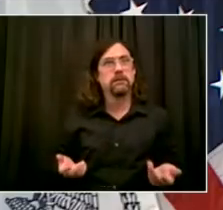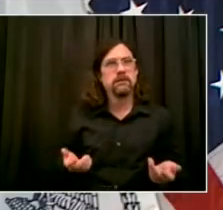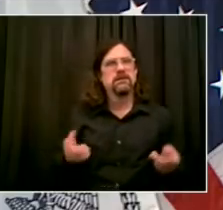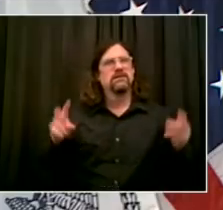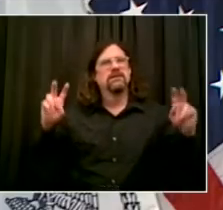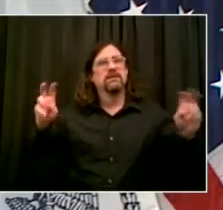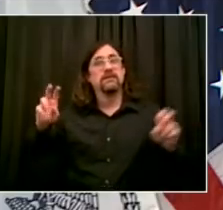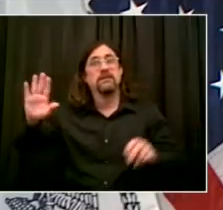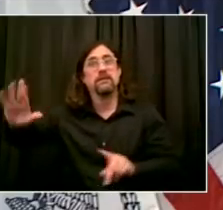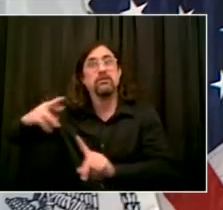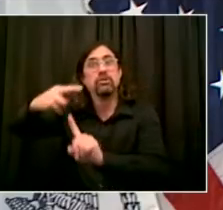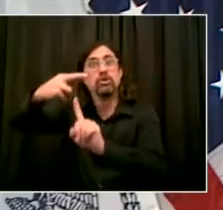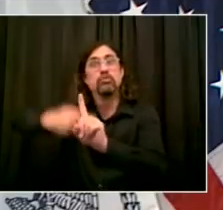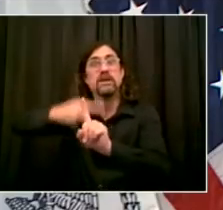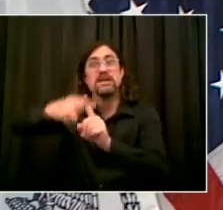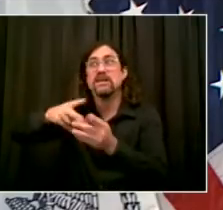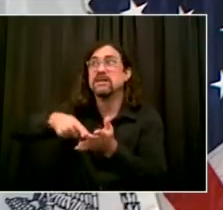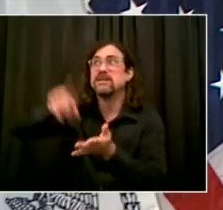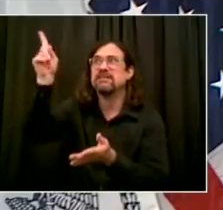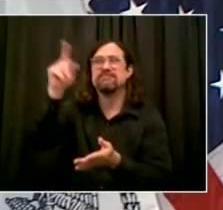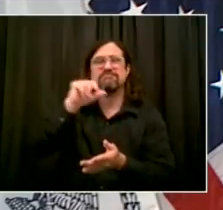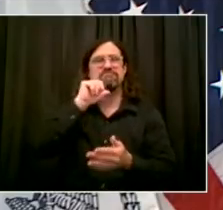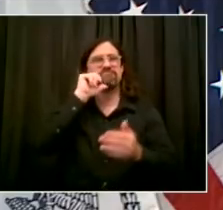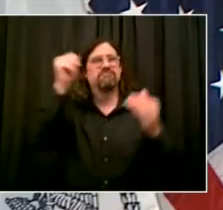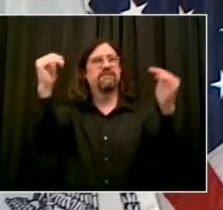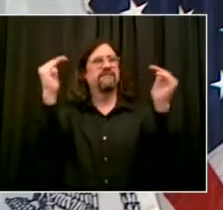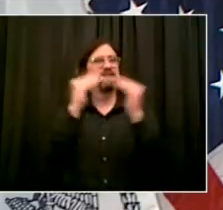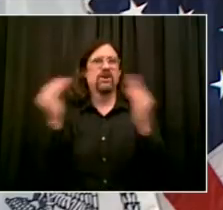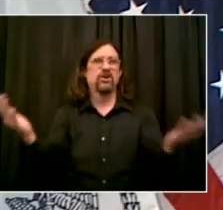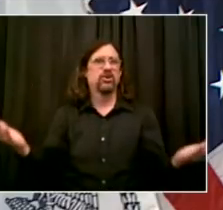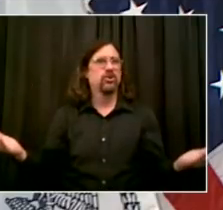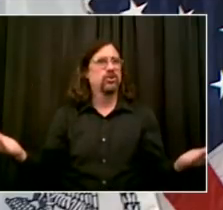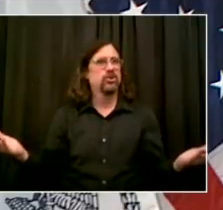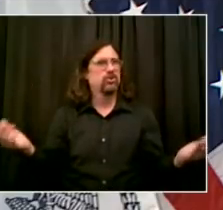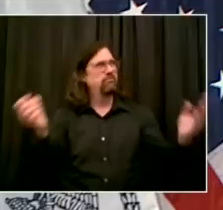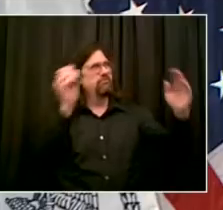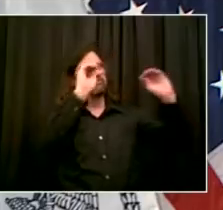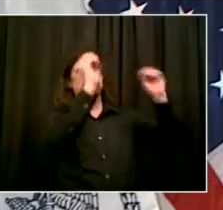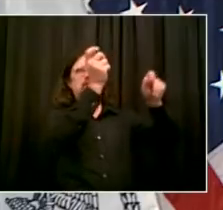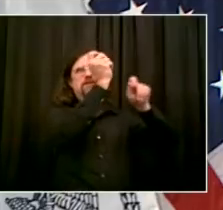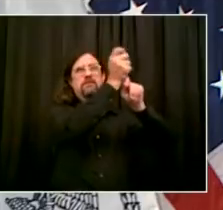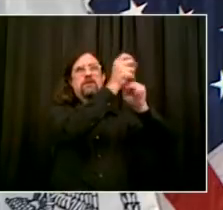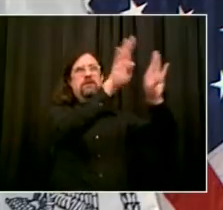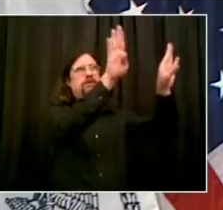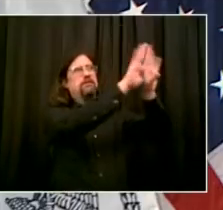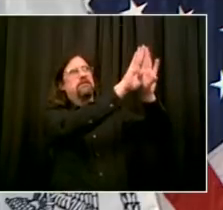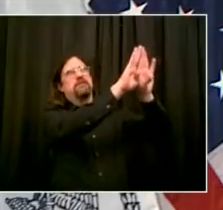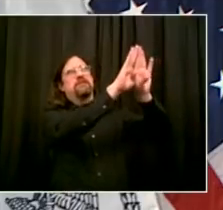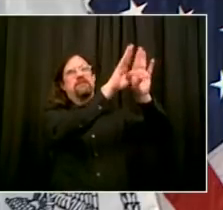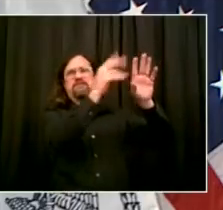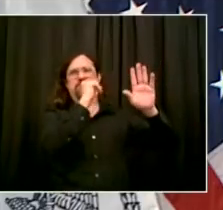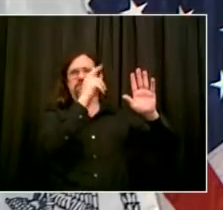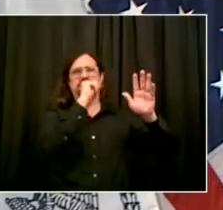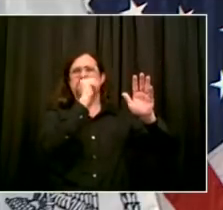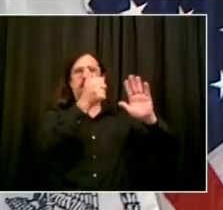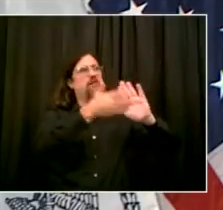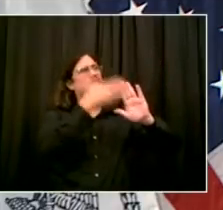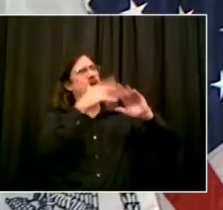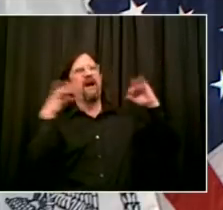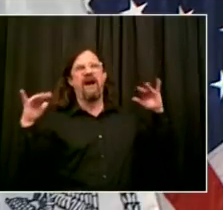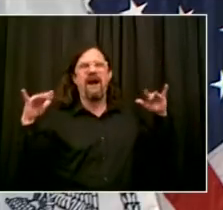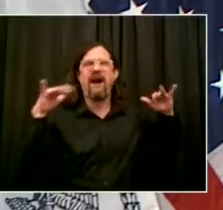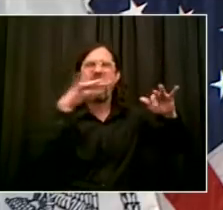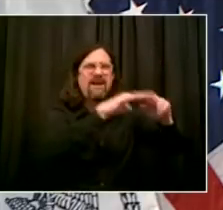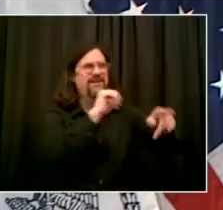knowing all the details, I directionally agree with those local community members and store owners that they deserve more